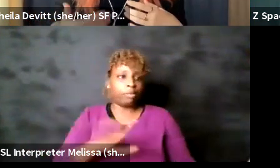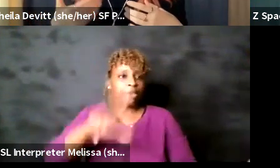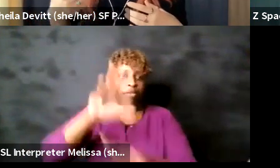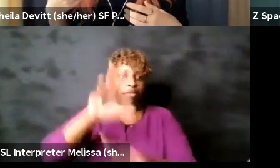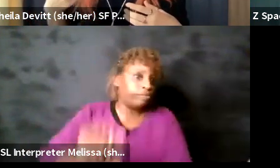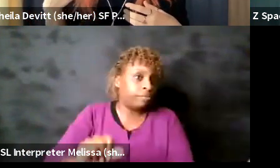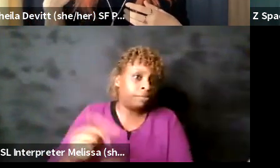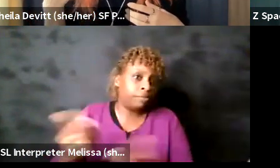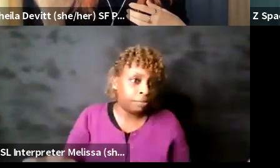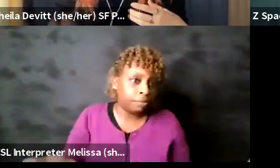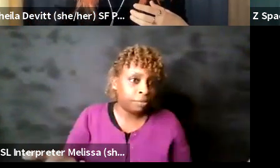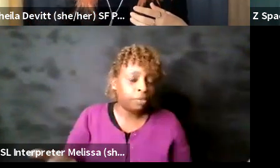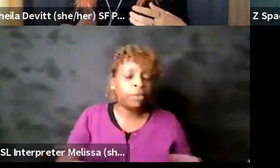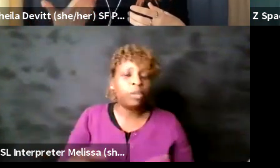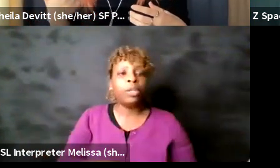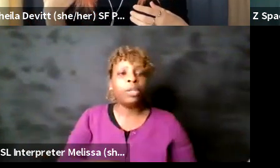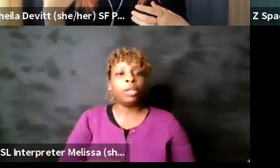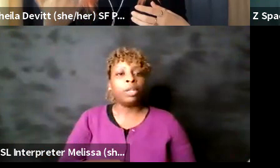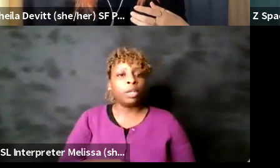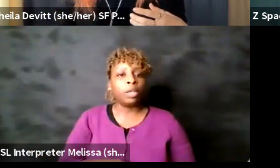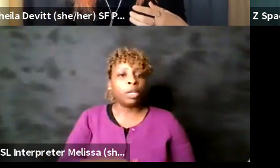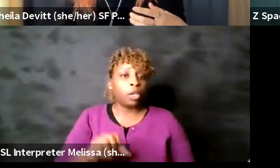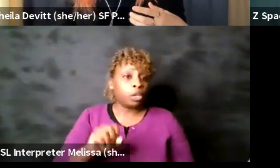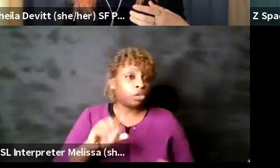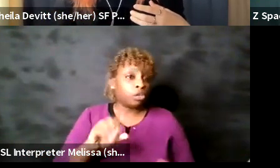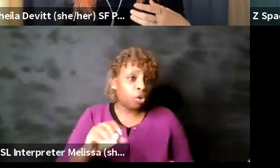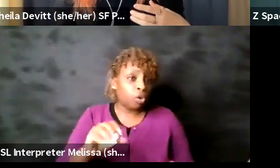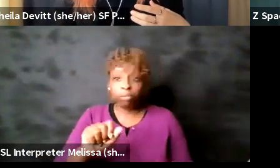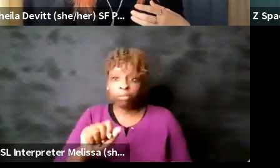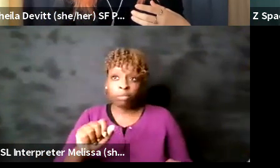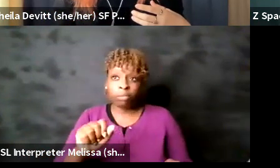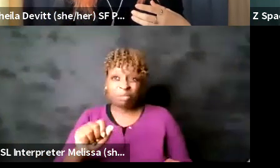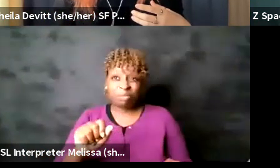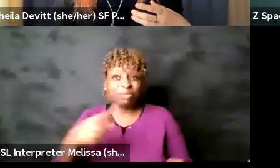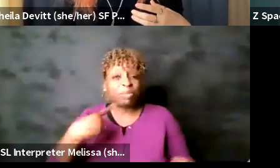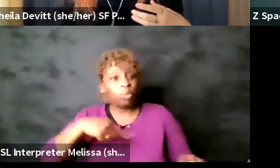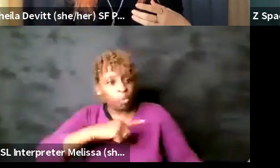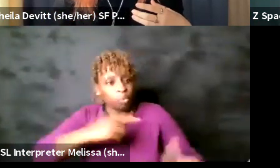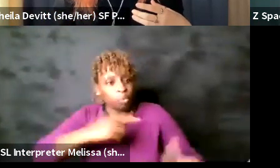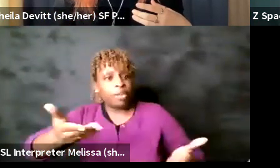we invite new theater patrons um